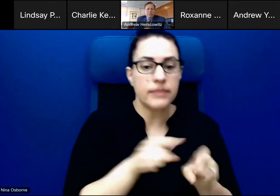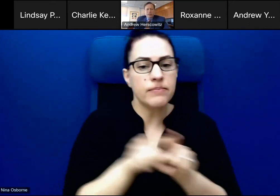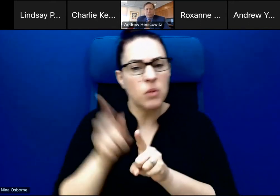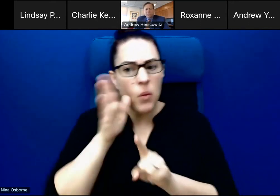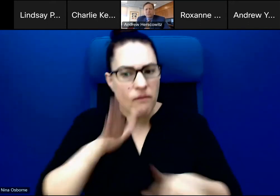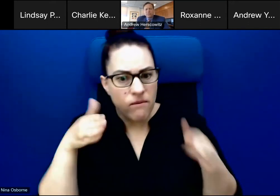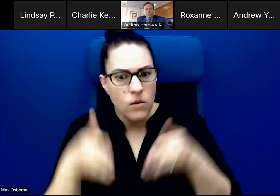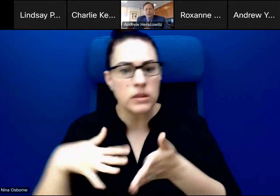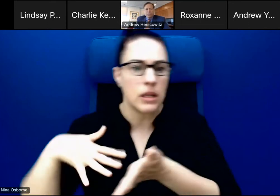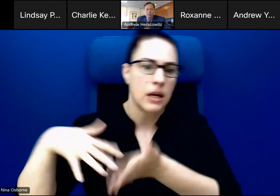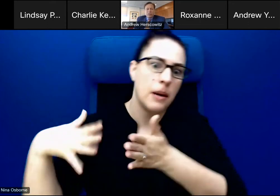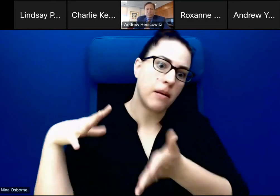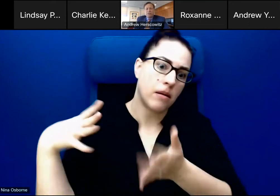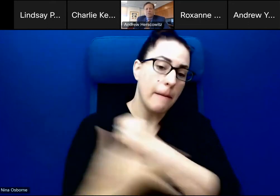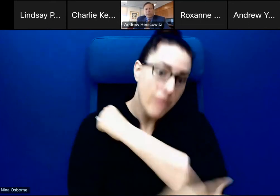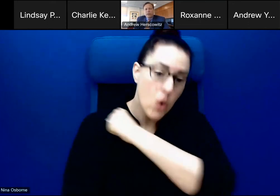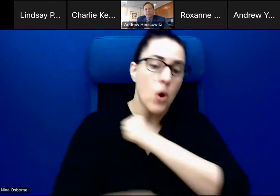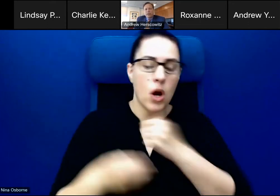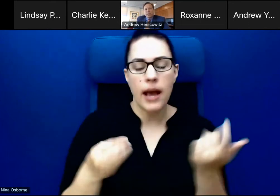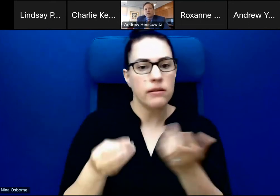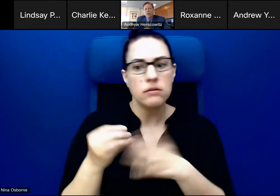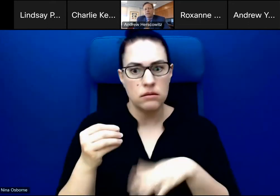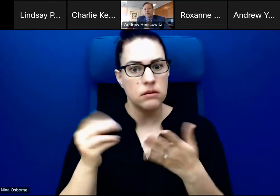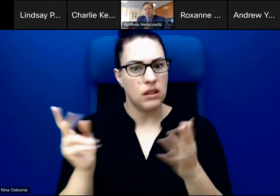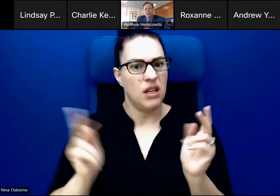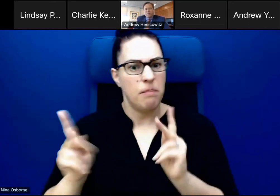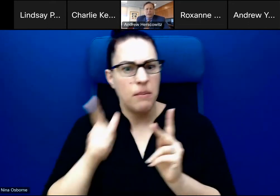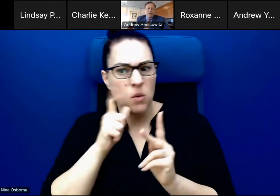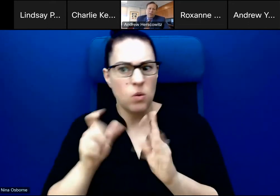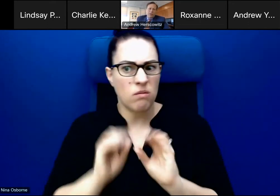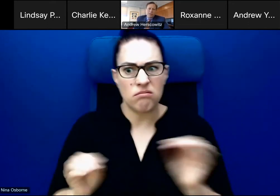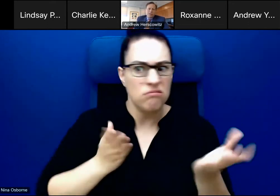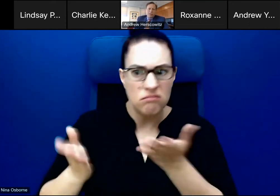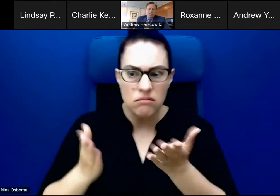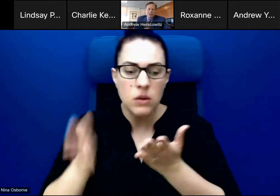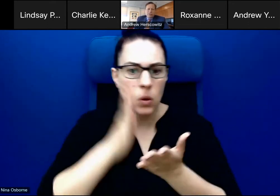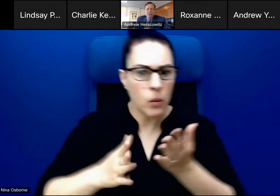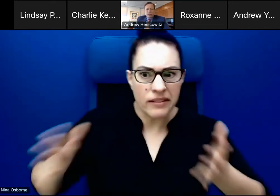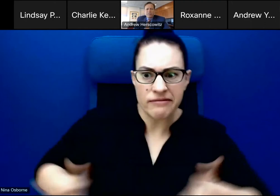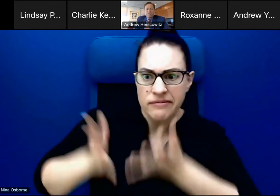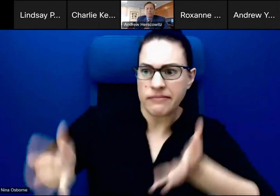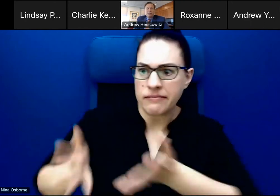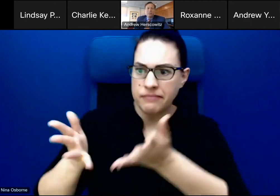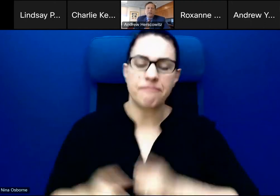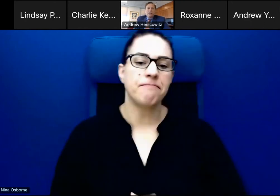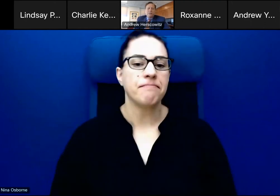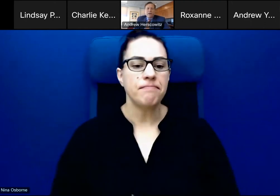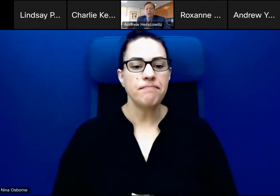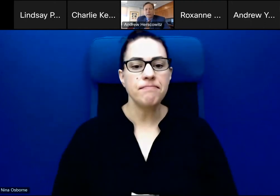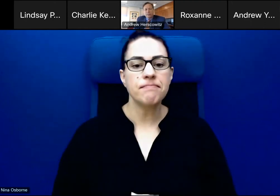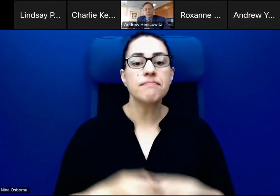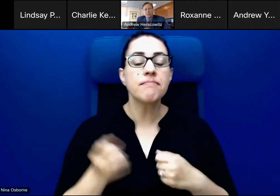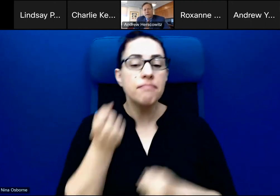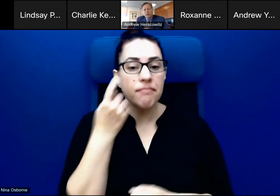populations in those countries as well. And so one of the things that we've been undertaking is doing a series of these business development